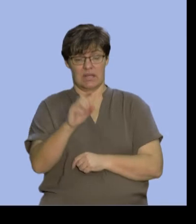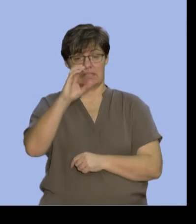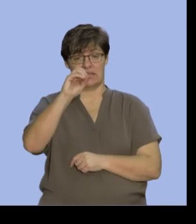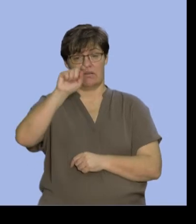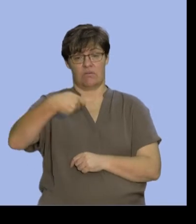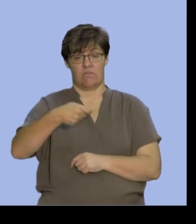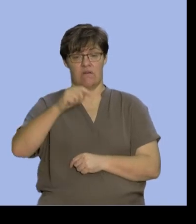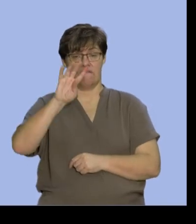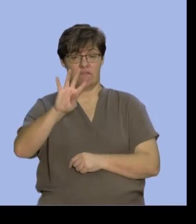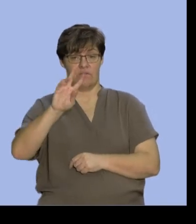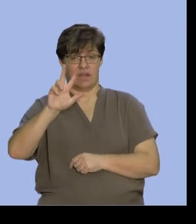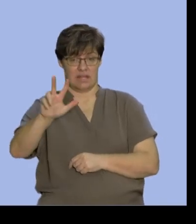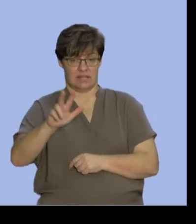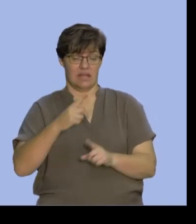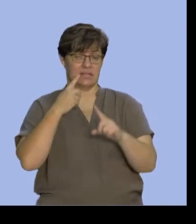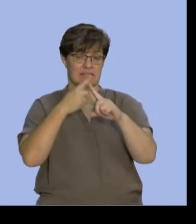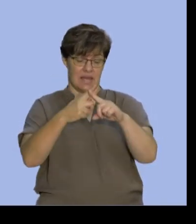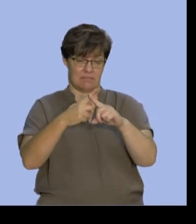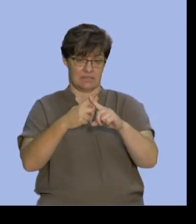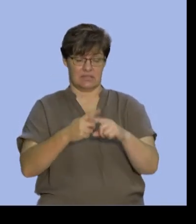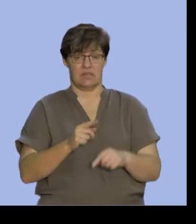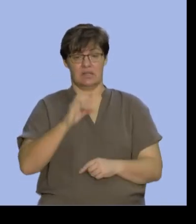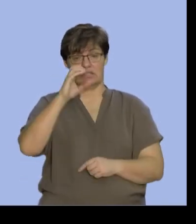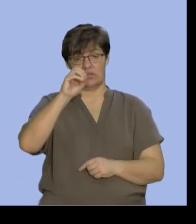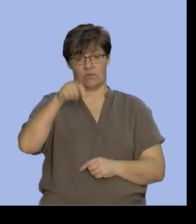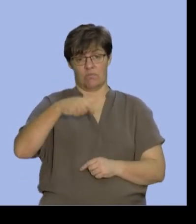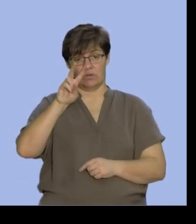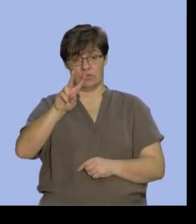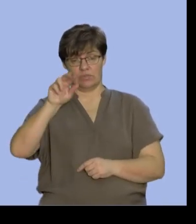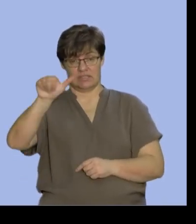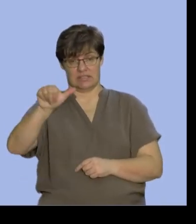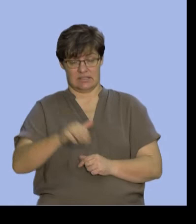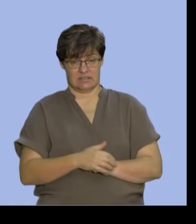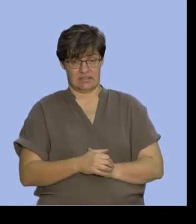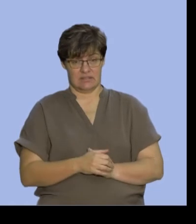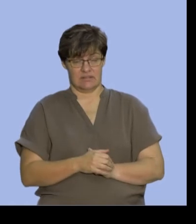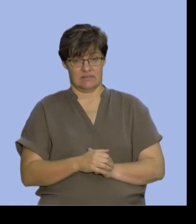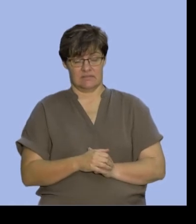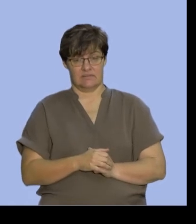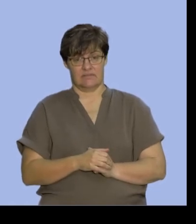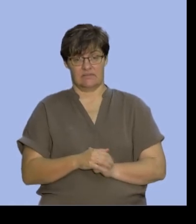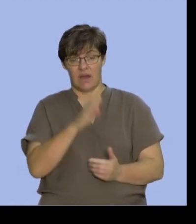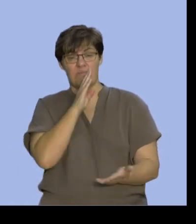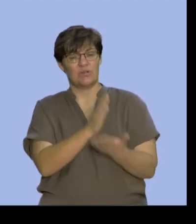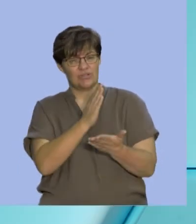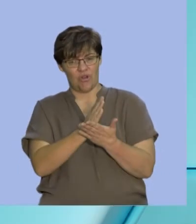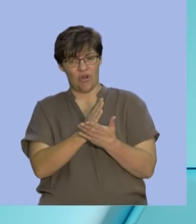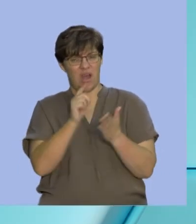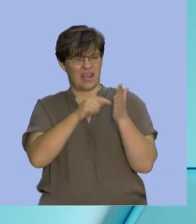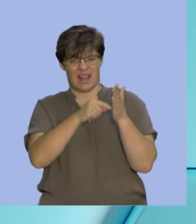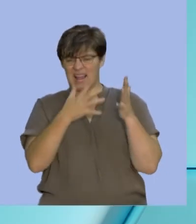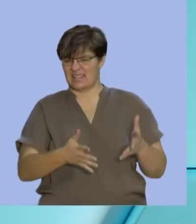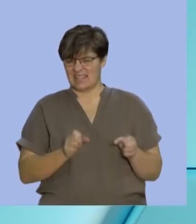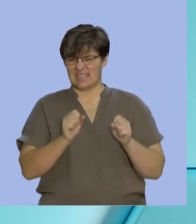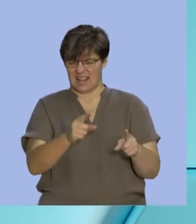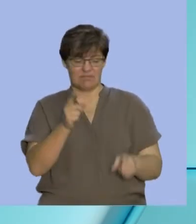multiplied by 0,26. Guys, I'm sure you can get your calculators out. Check